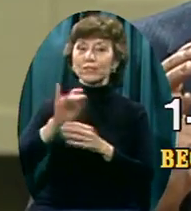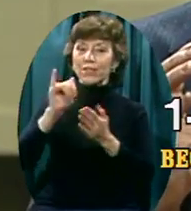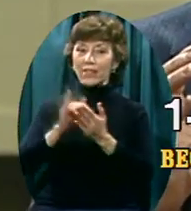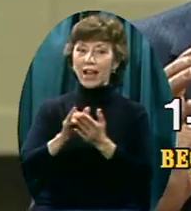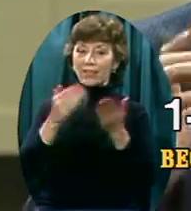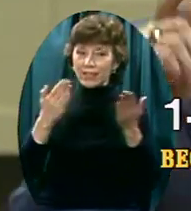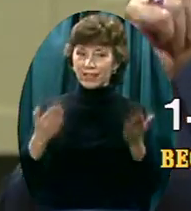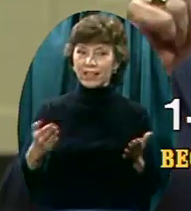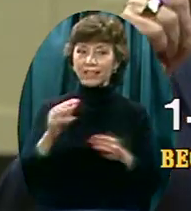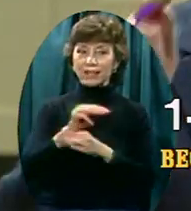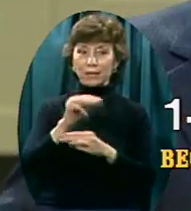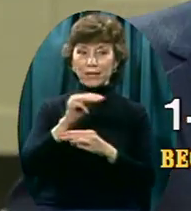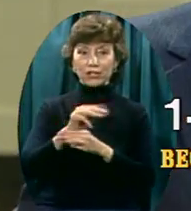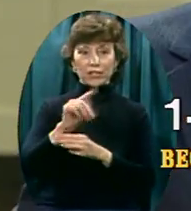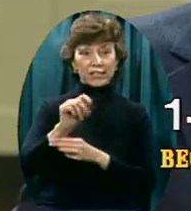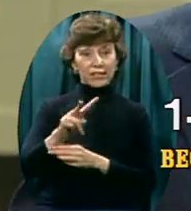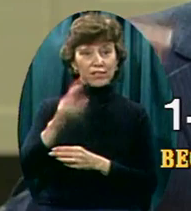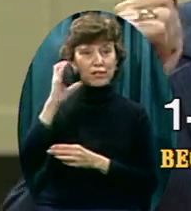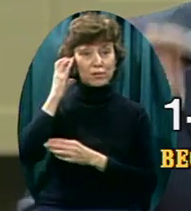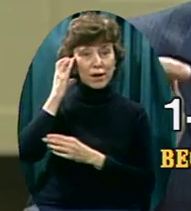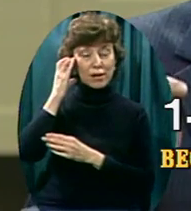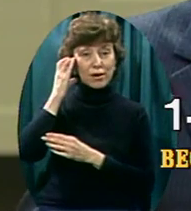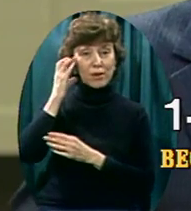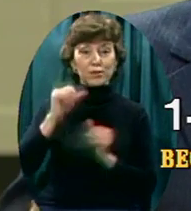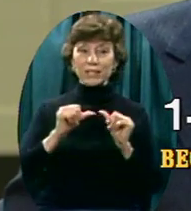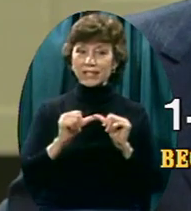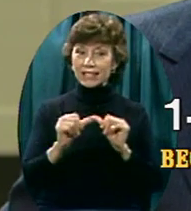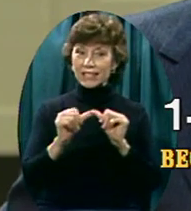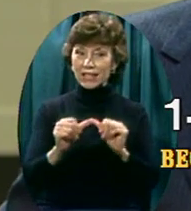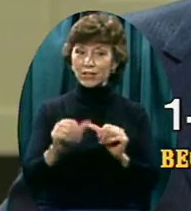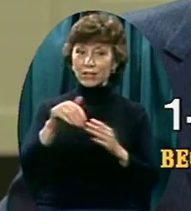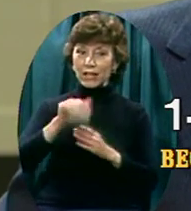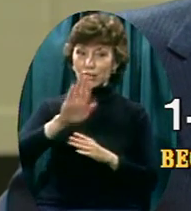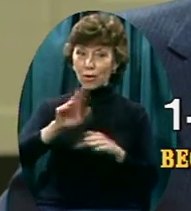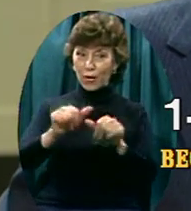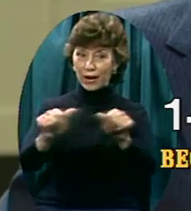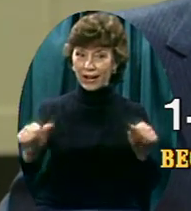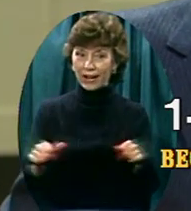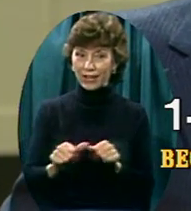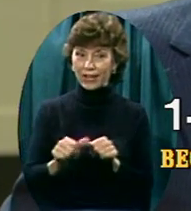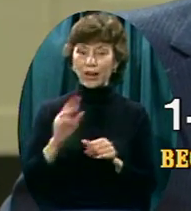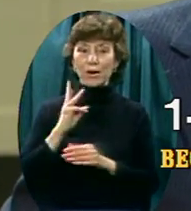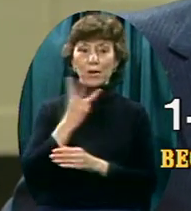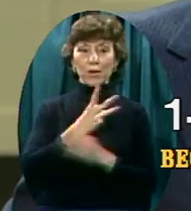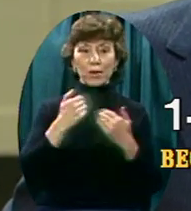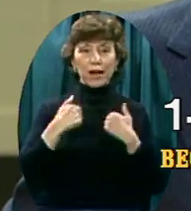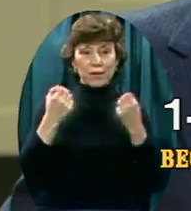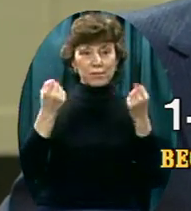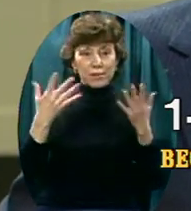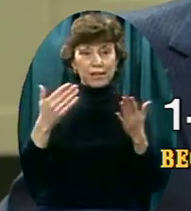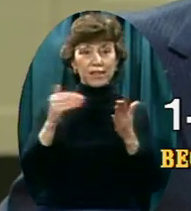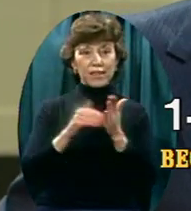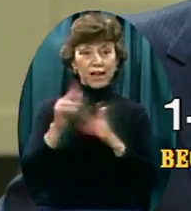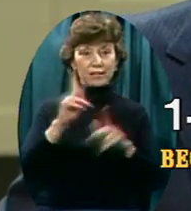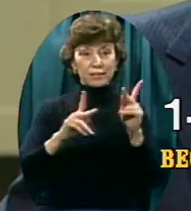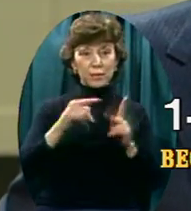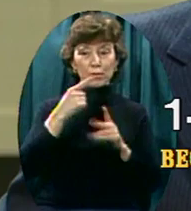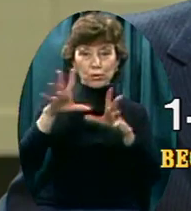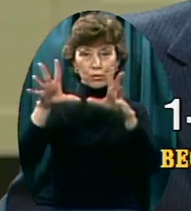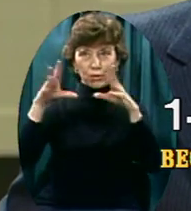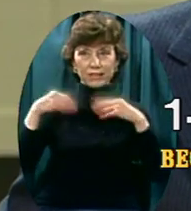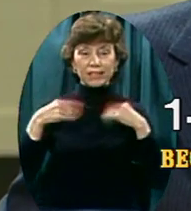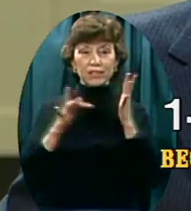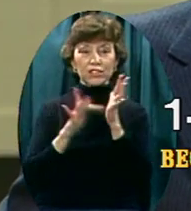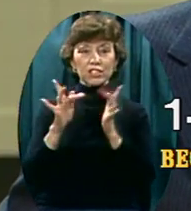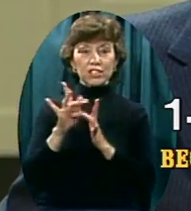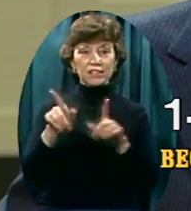and radio continues where you live, where you're receiving the program right now. We have thousands who receive Christ as Savior every month through the